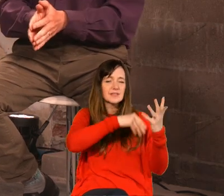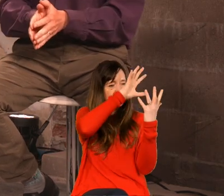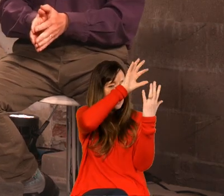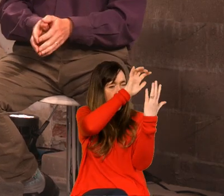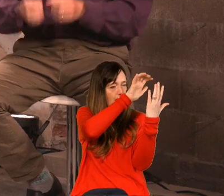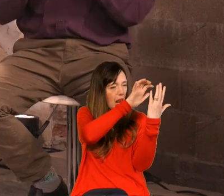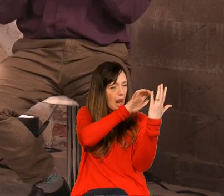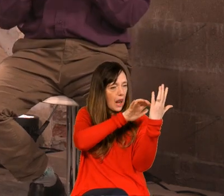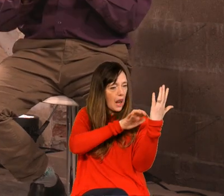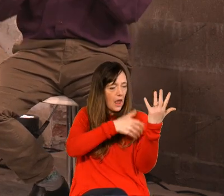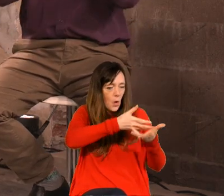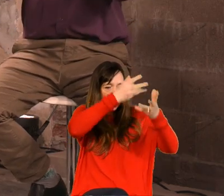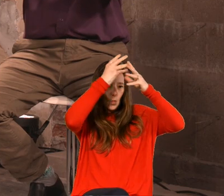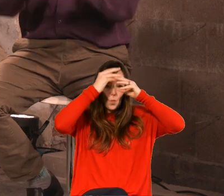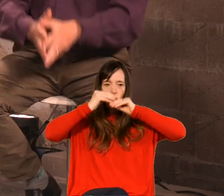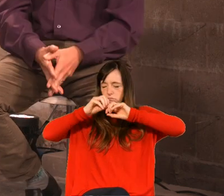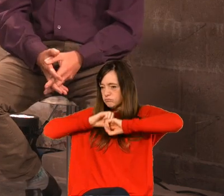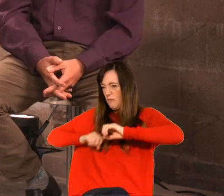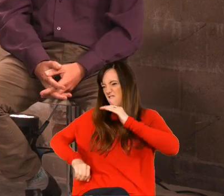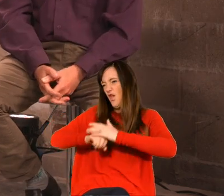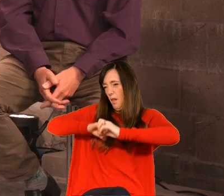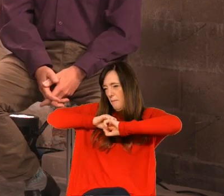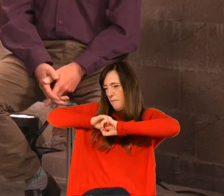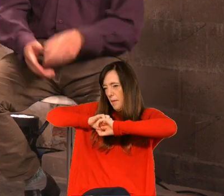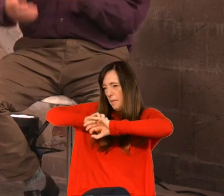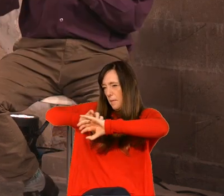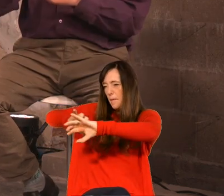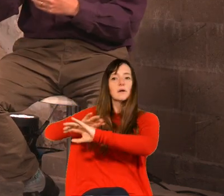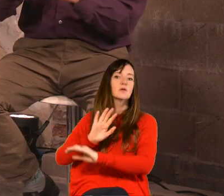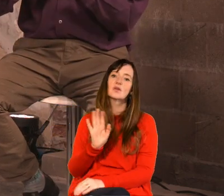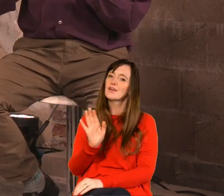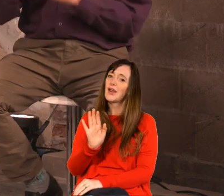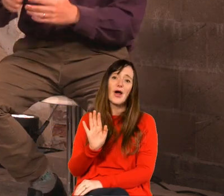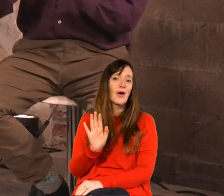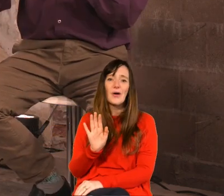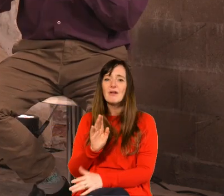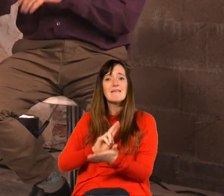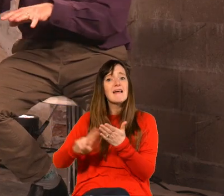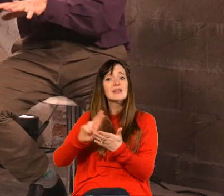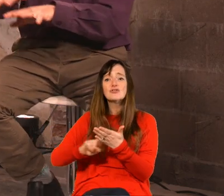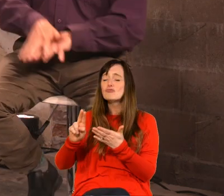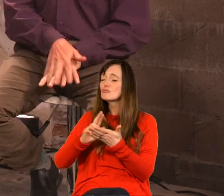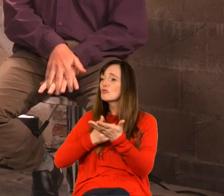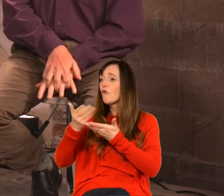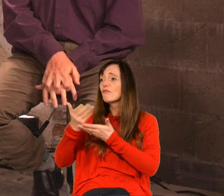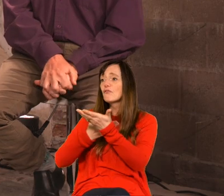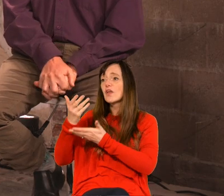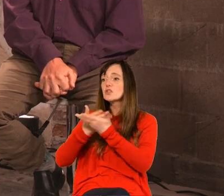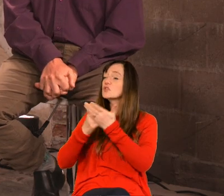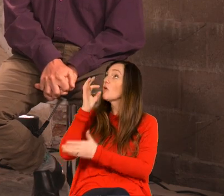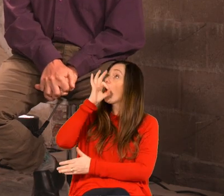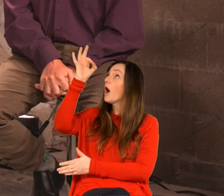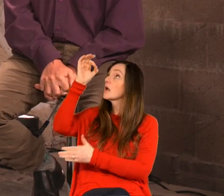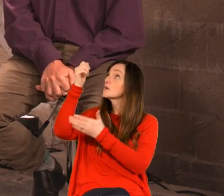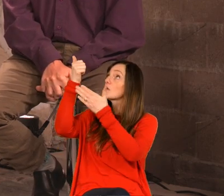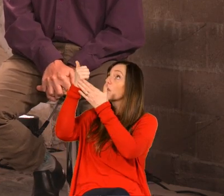onto our friends be prayerfully seeking good conversations and asking the lord to keep you faithful and would use those in sharing the gospel